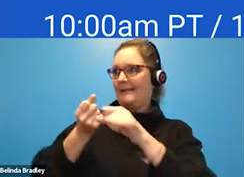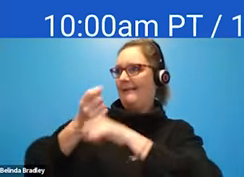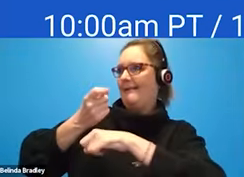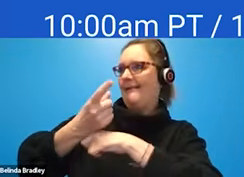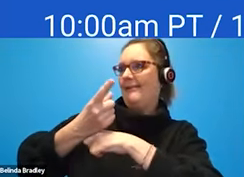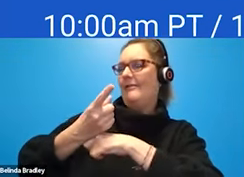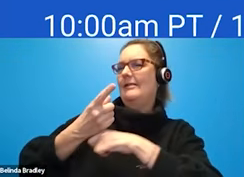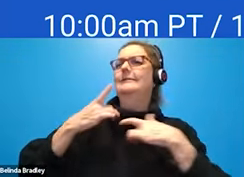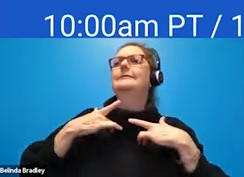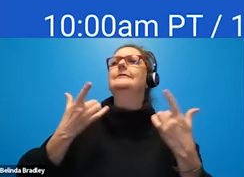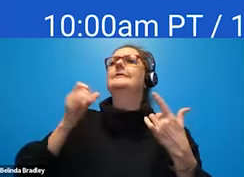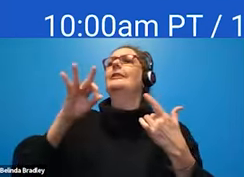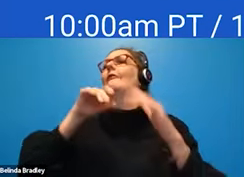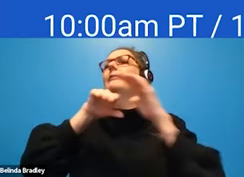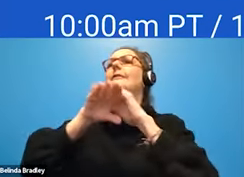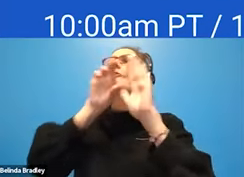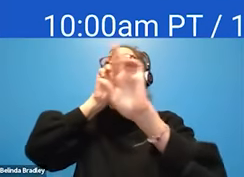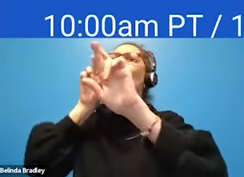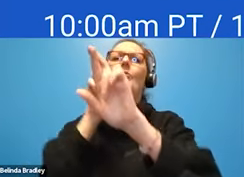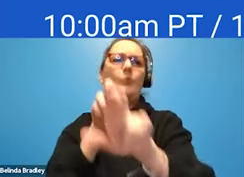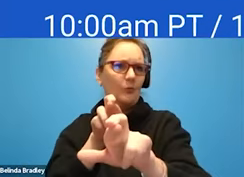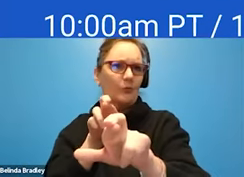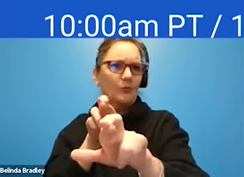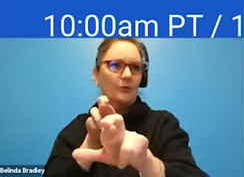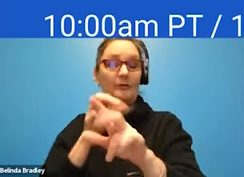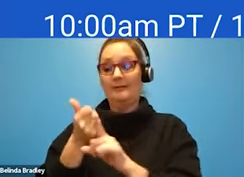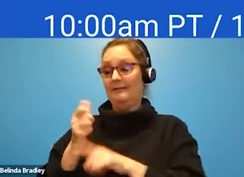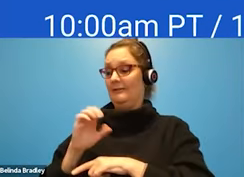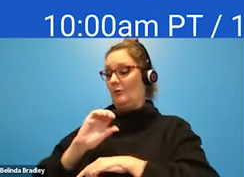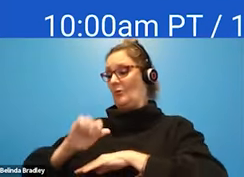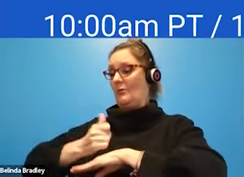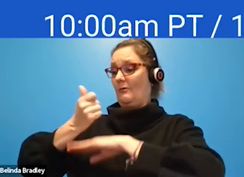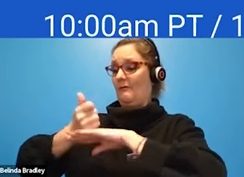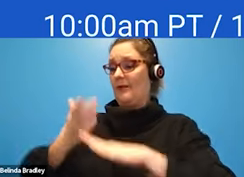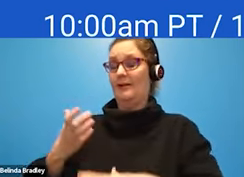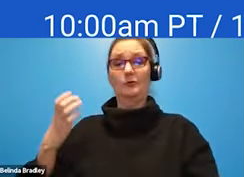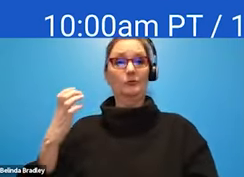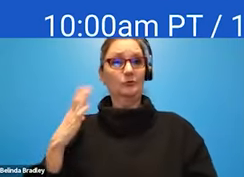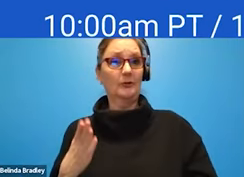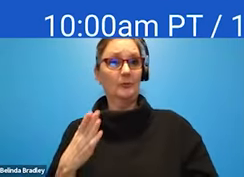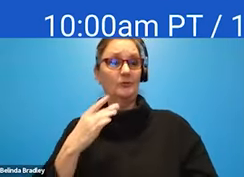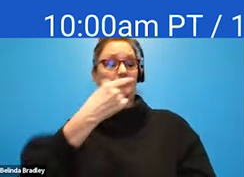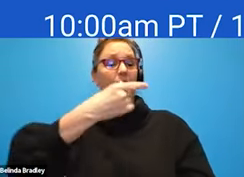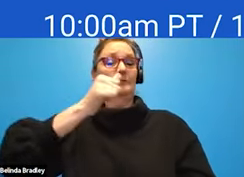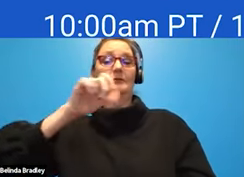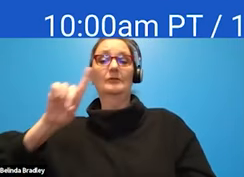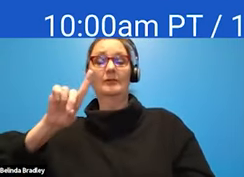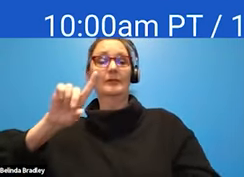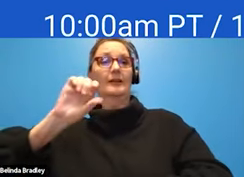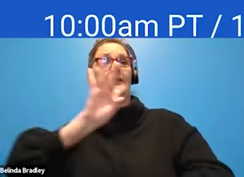accessibility report. He is also the co-founder and chair of the Global Accessibility Awareness Day Foundation,